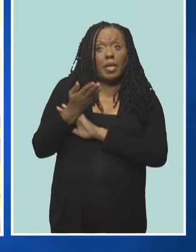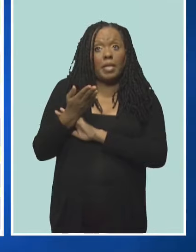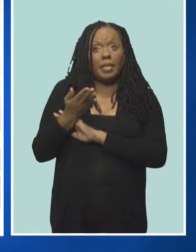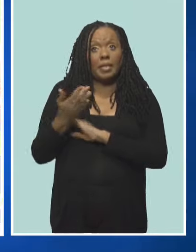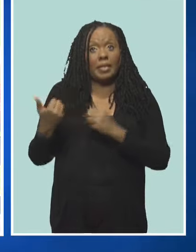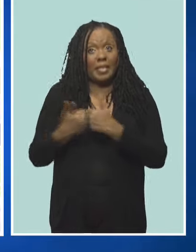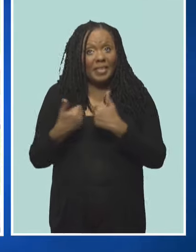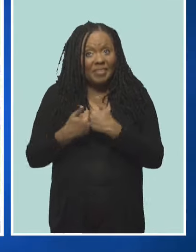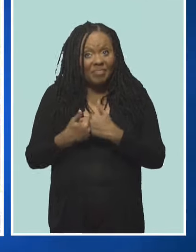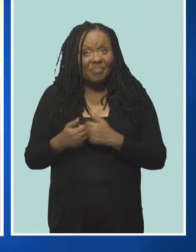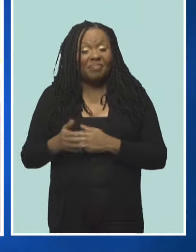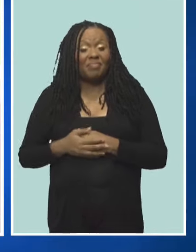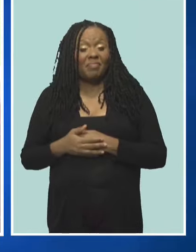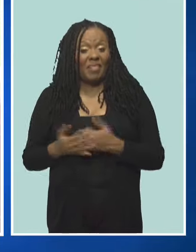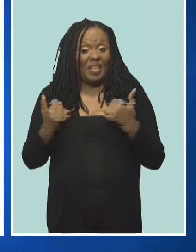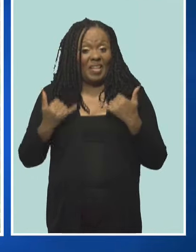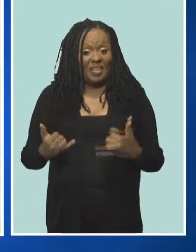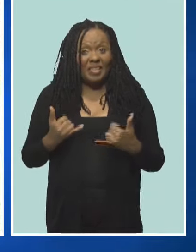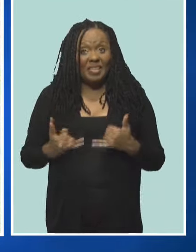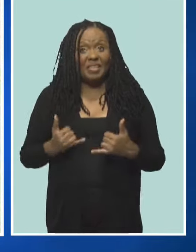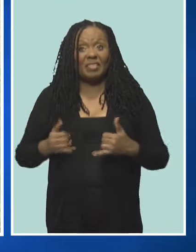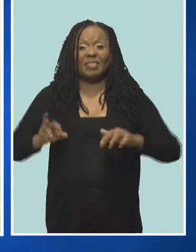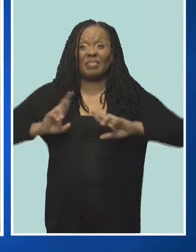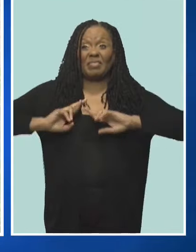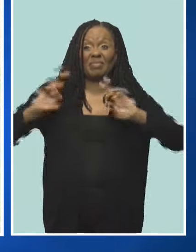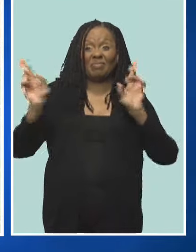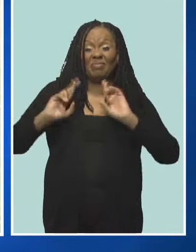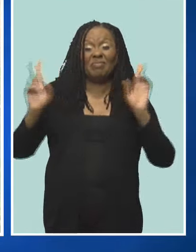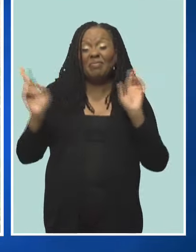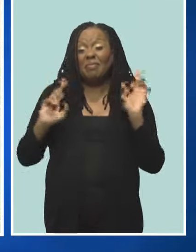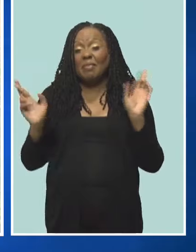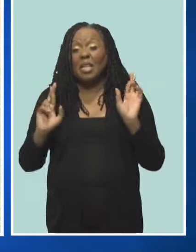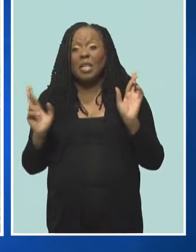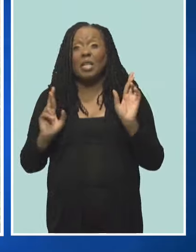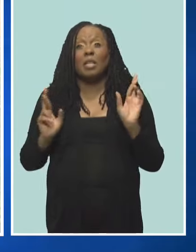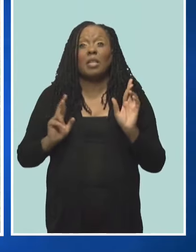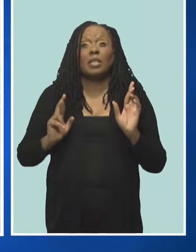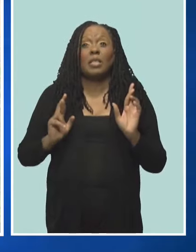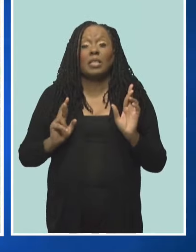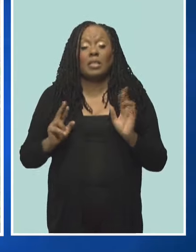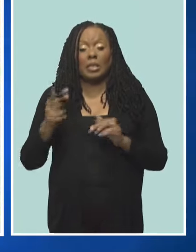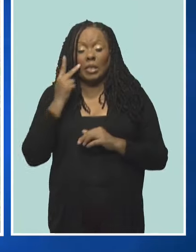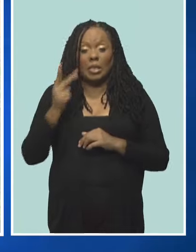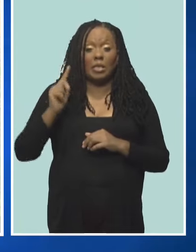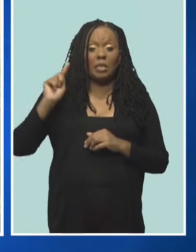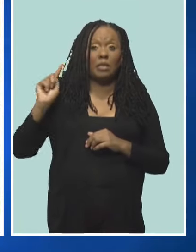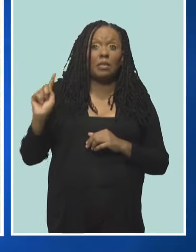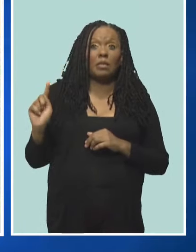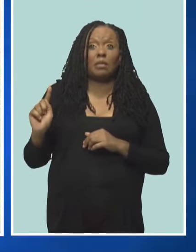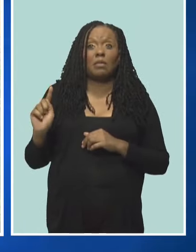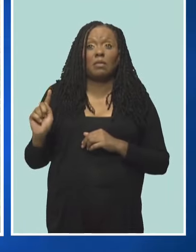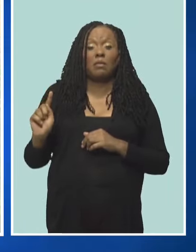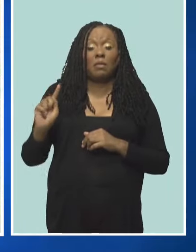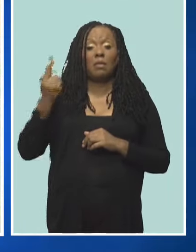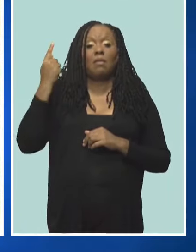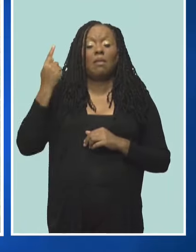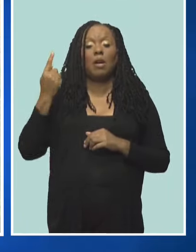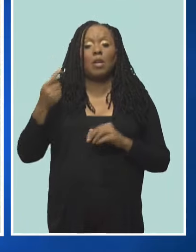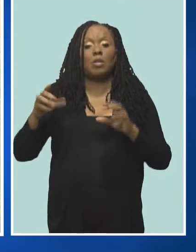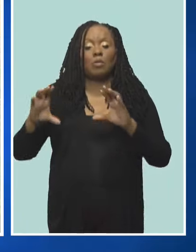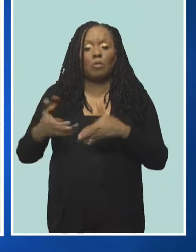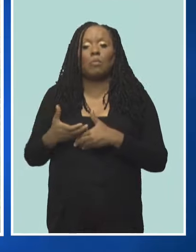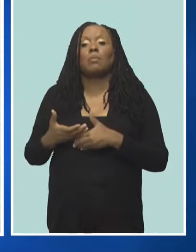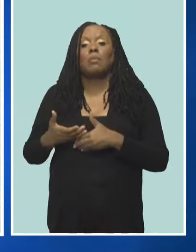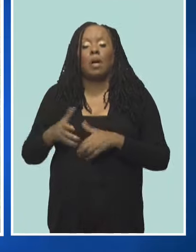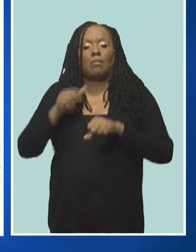Literally, as we speak right now, we're getting ready to hit the road with the first set of the four characters who are going to go through